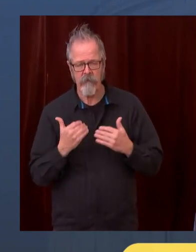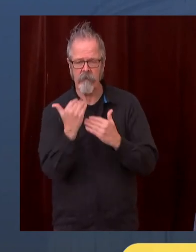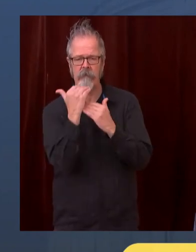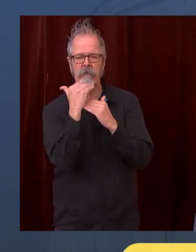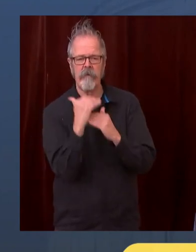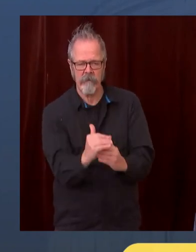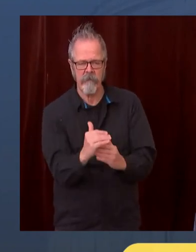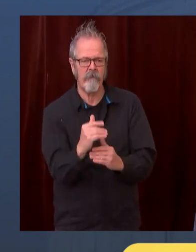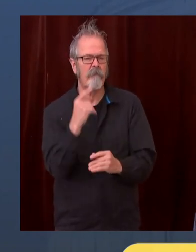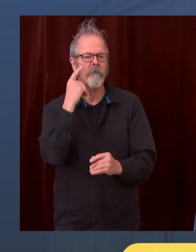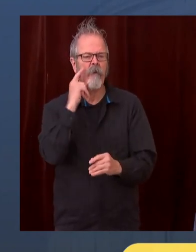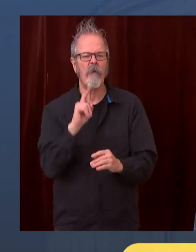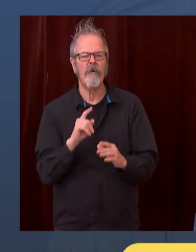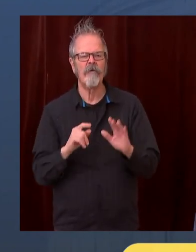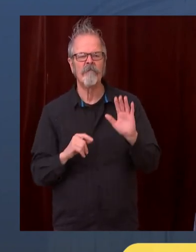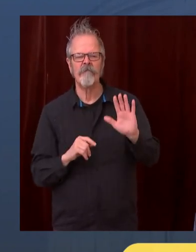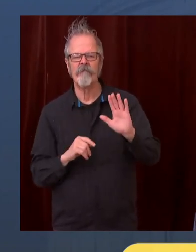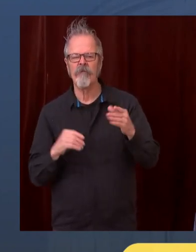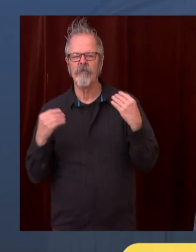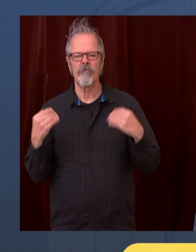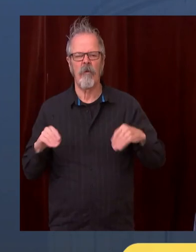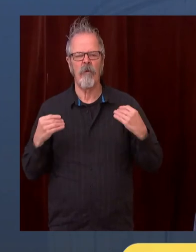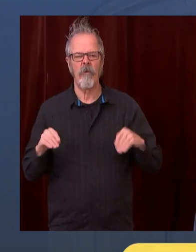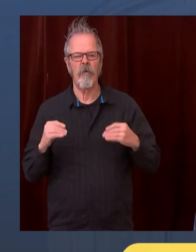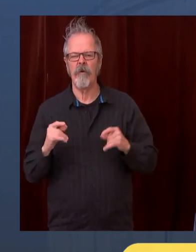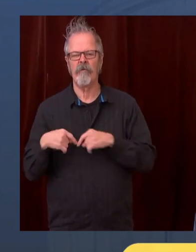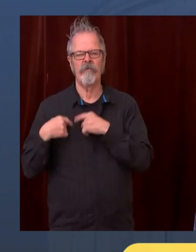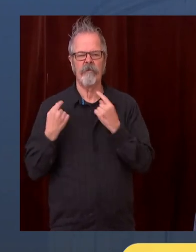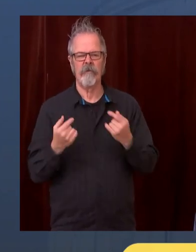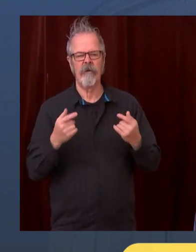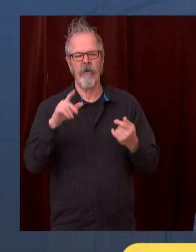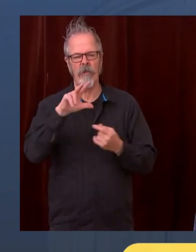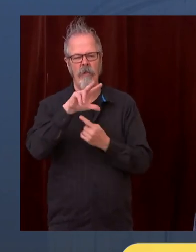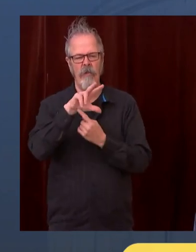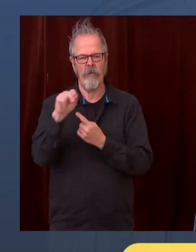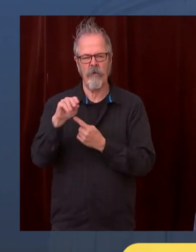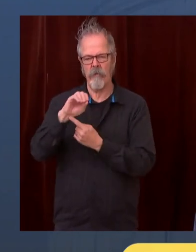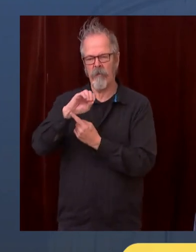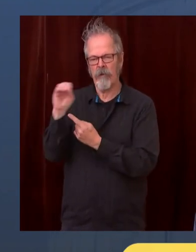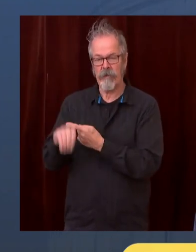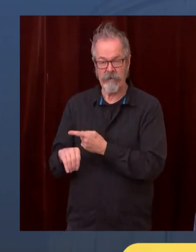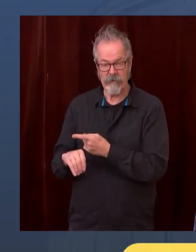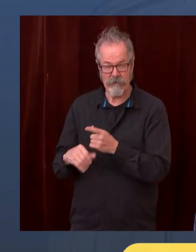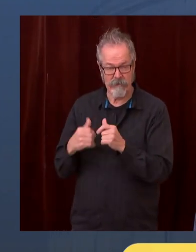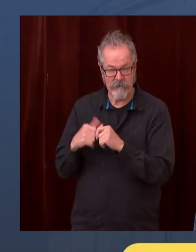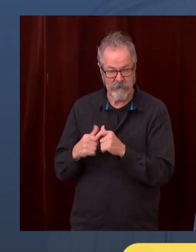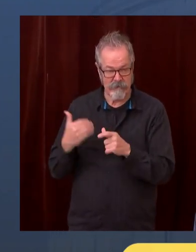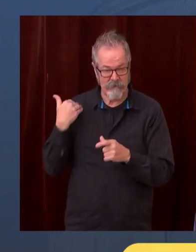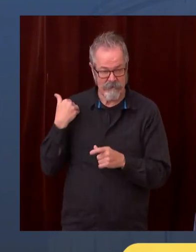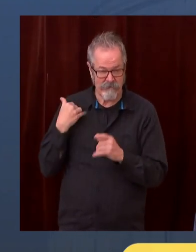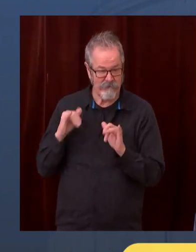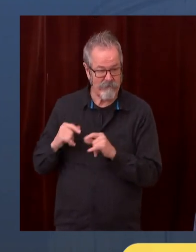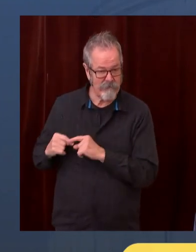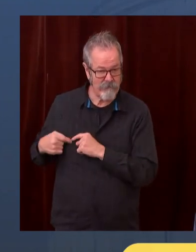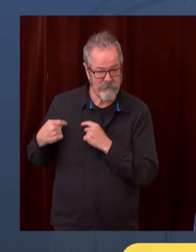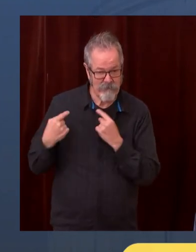correct me if I'm wrong, I think it was 30%. We're bringing it to 25% as that additional